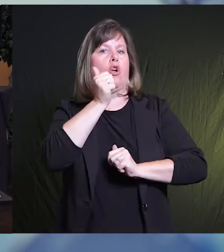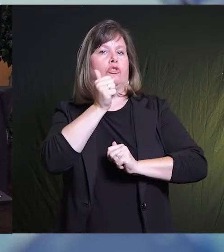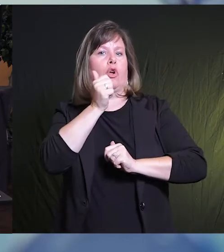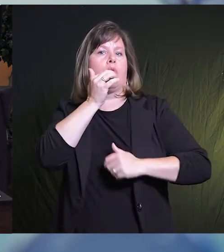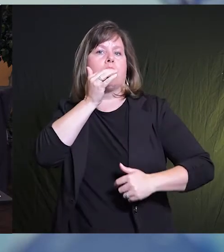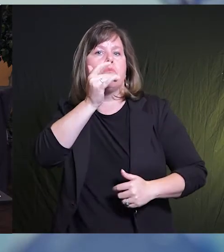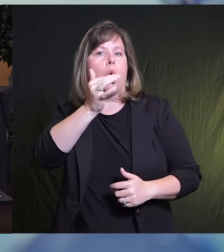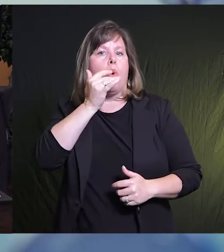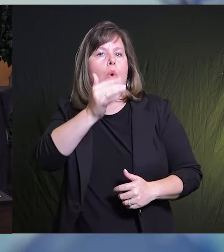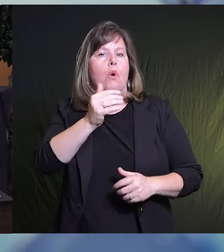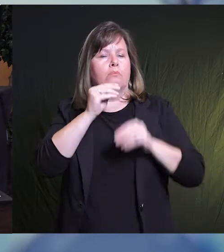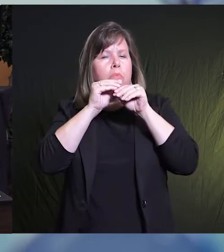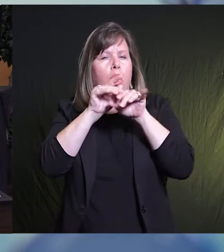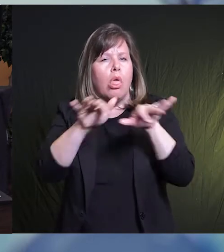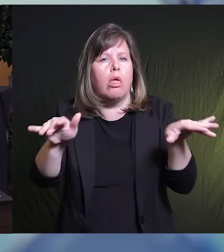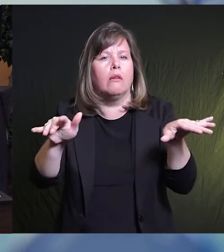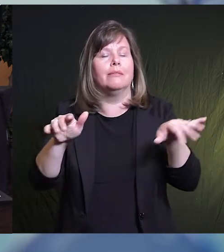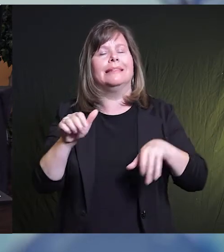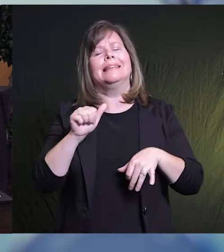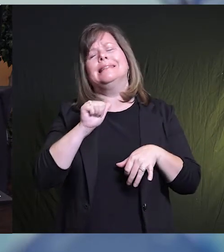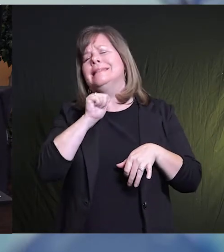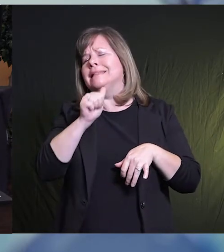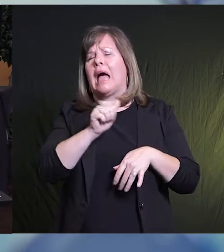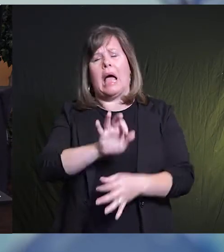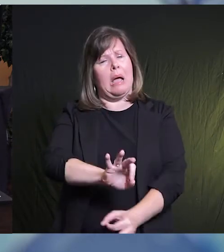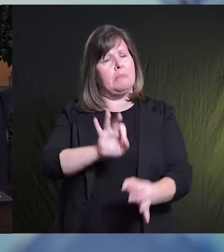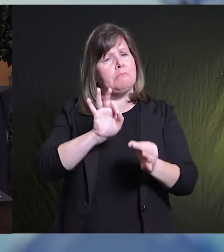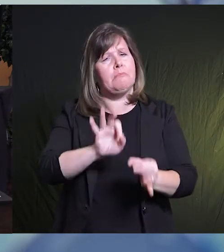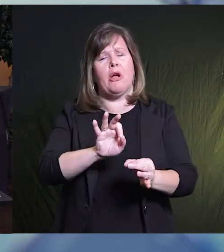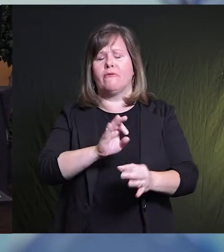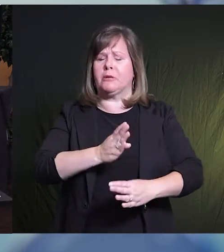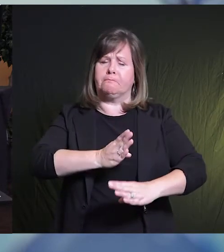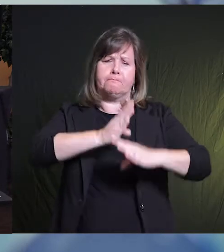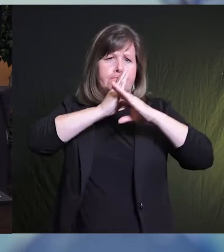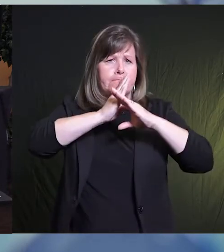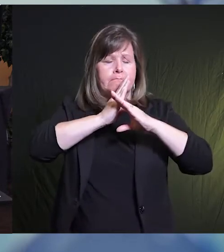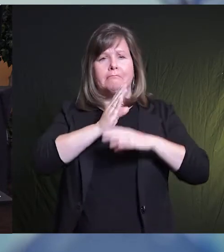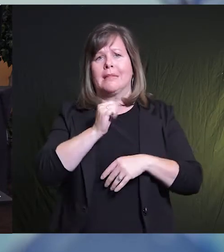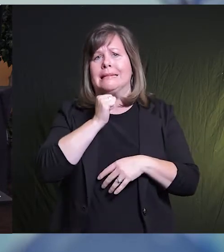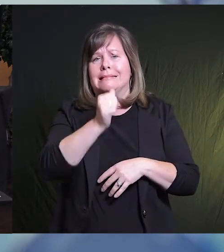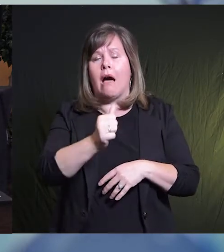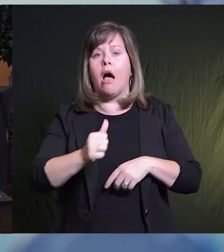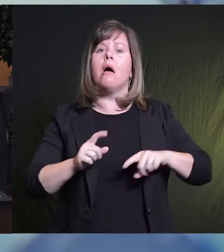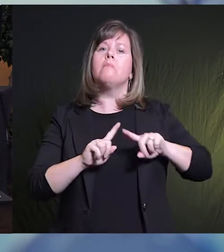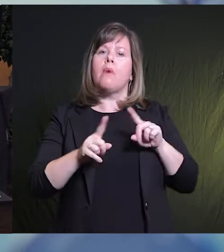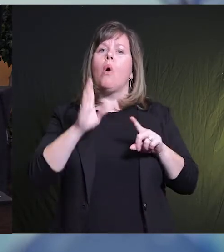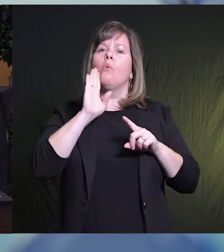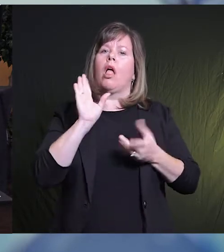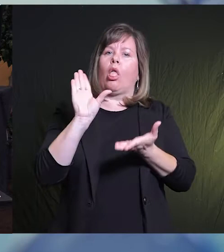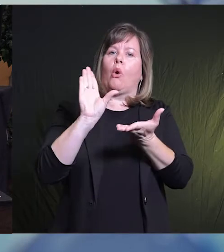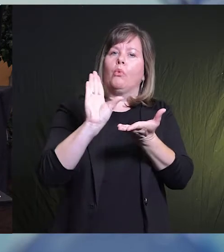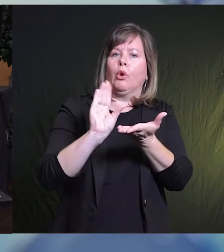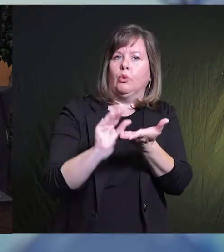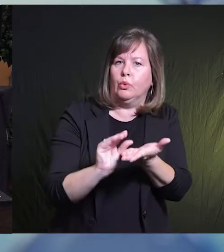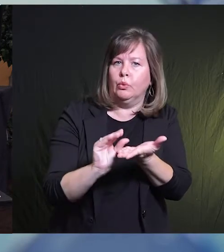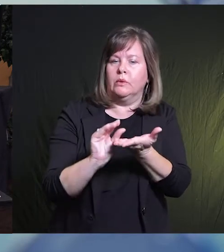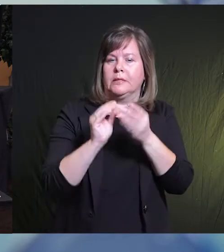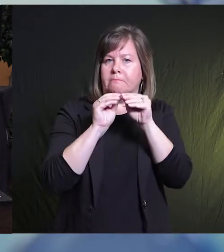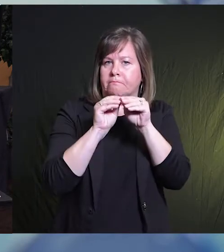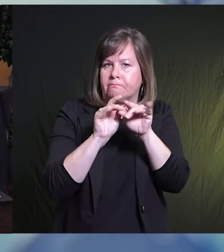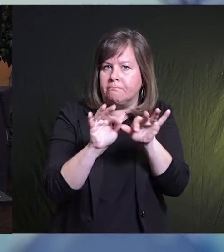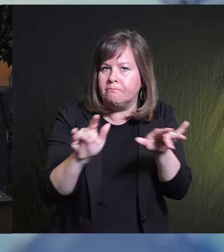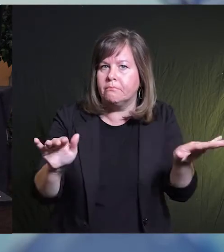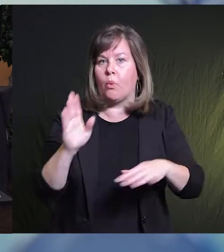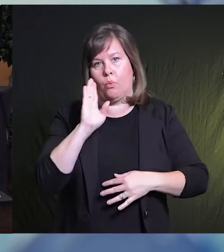Again not perfect but can be very effective in reducing the amount of moisture and the amount of virus that's going out into the